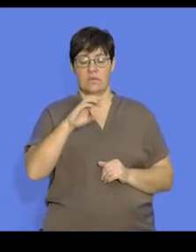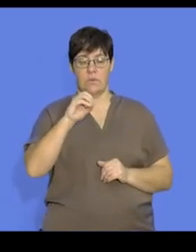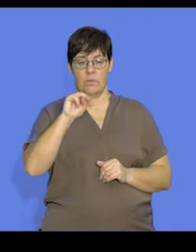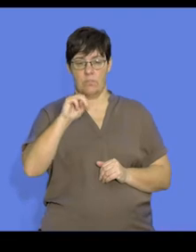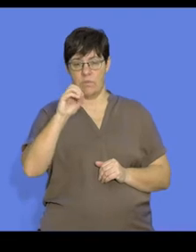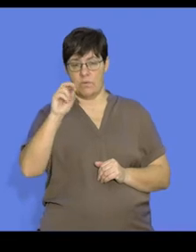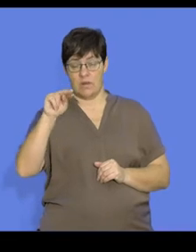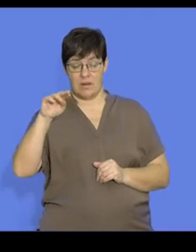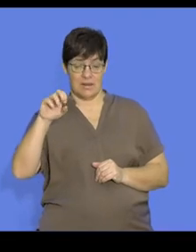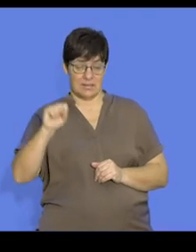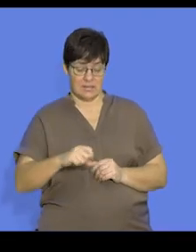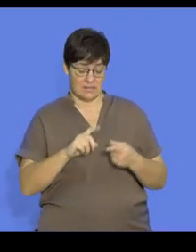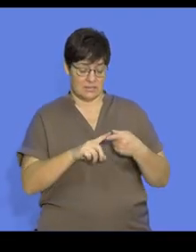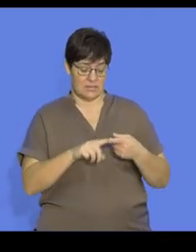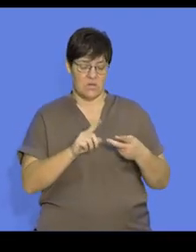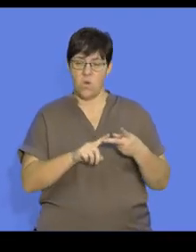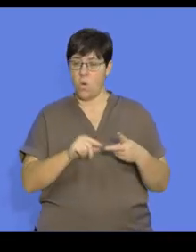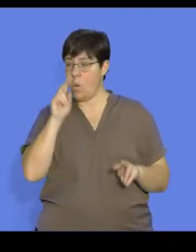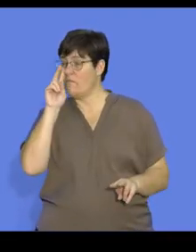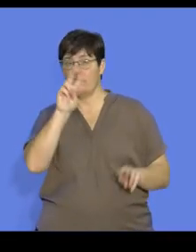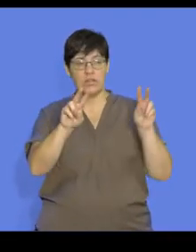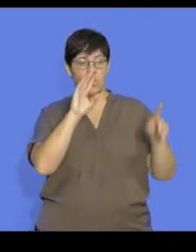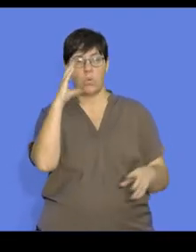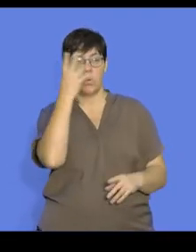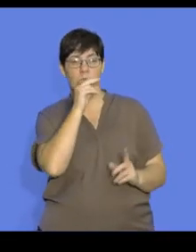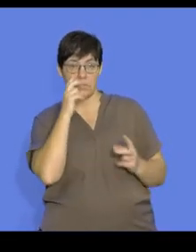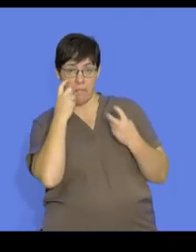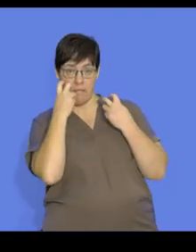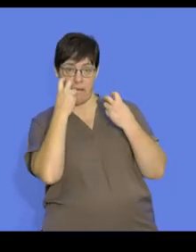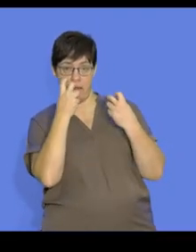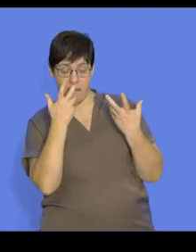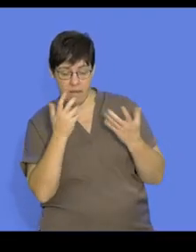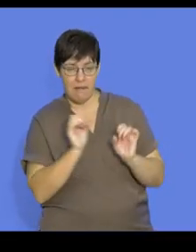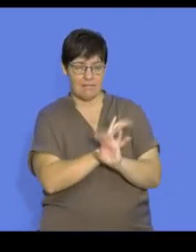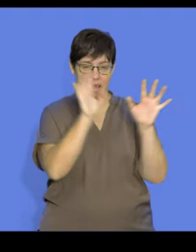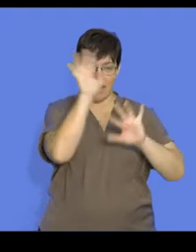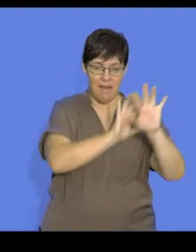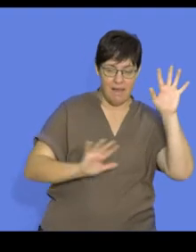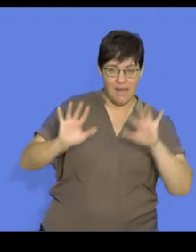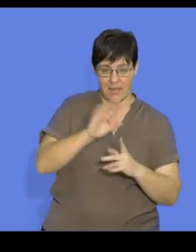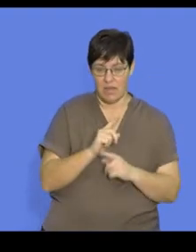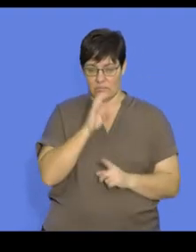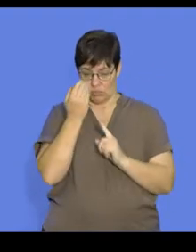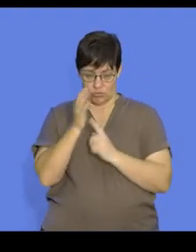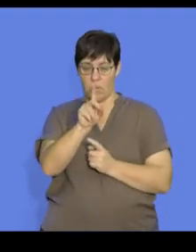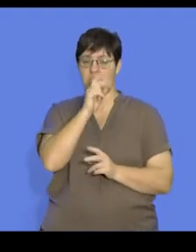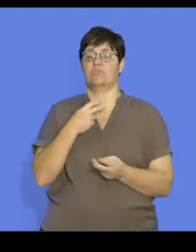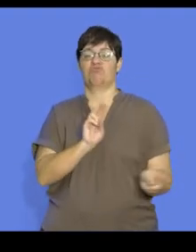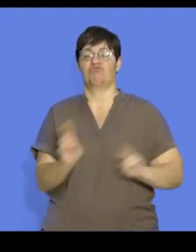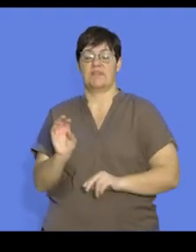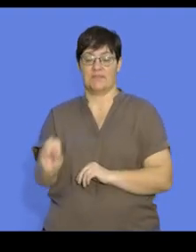It could also involve visual display. As such, brightly coloured body parts are displayed.